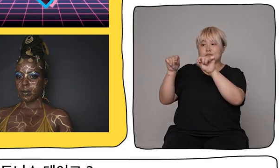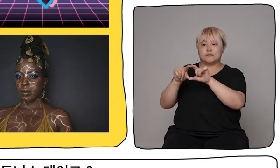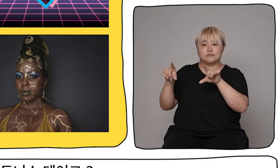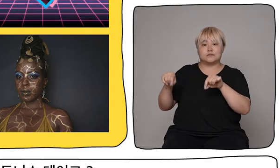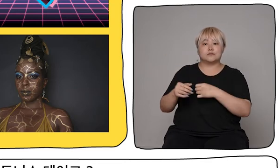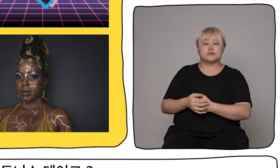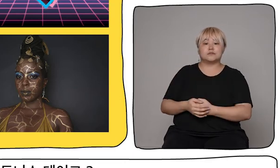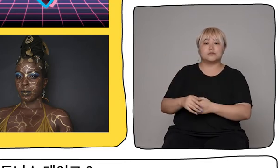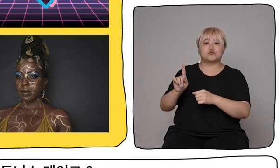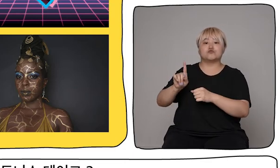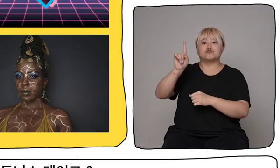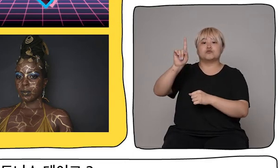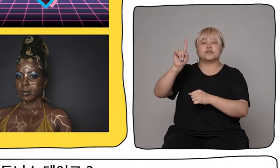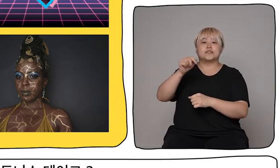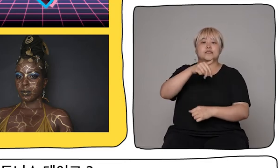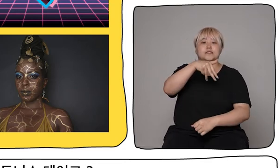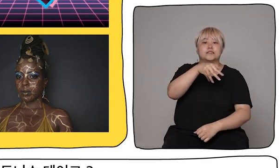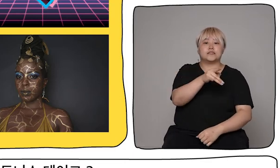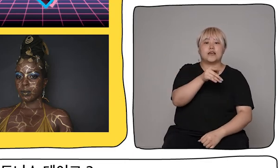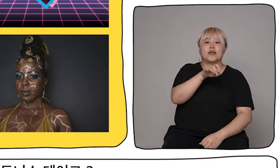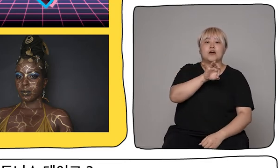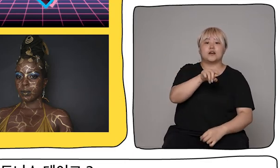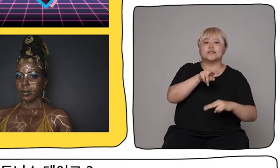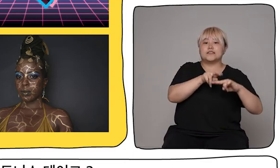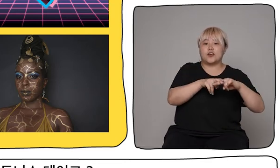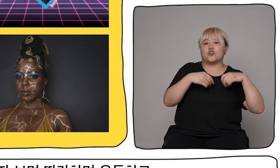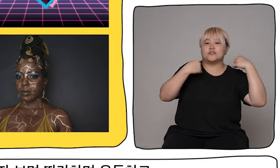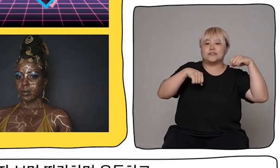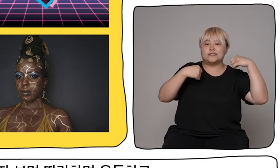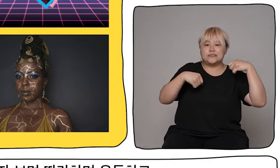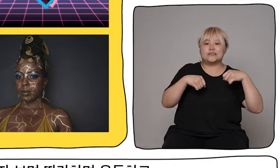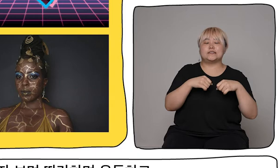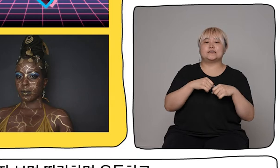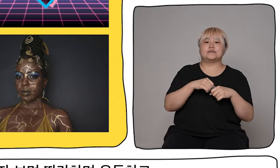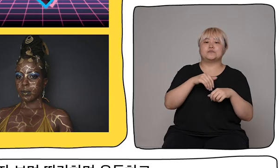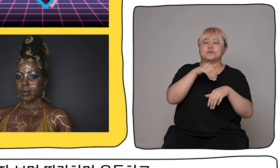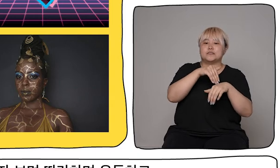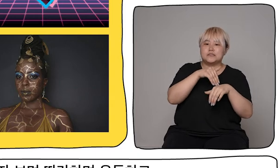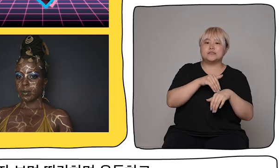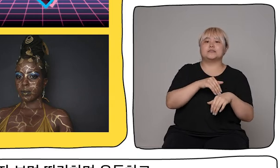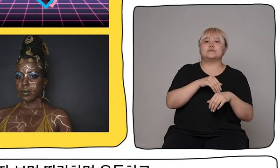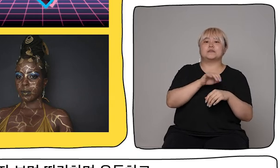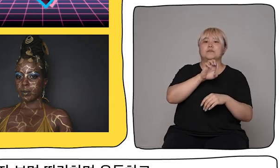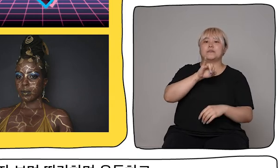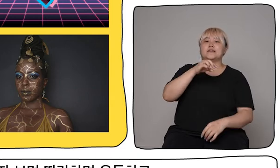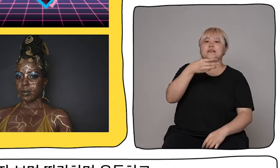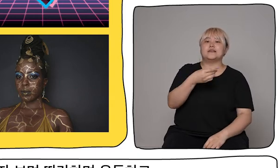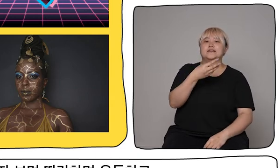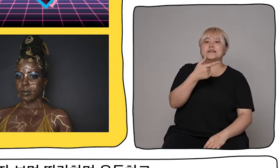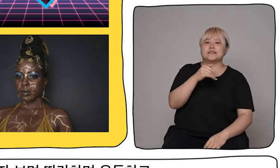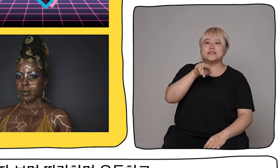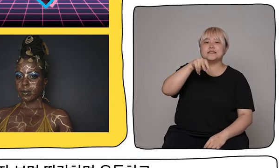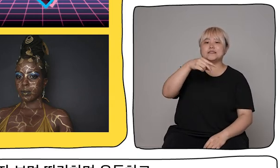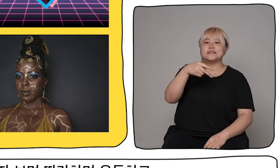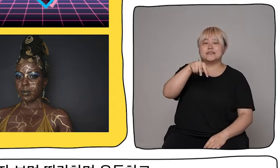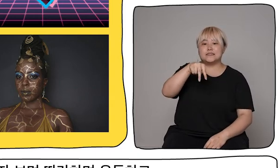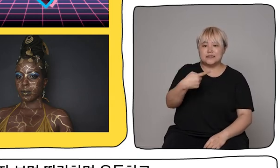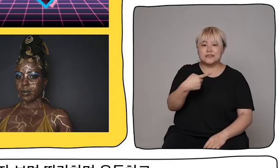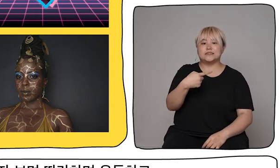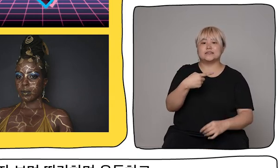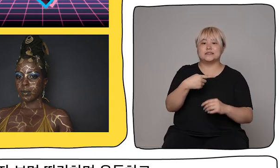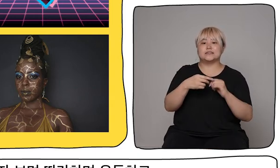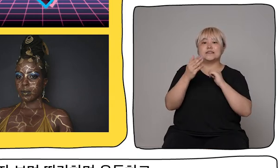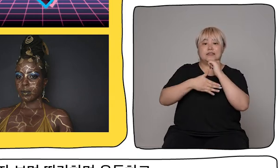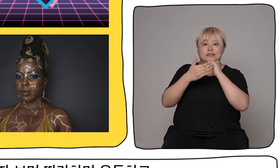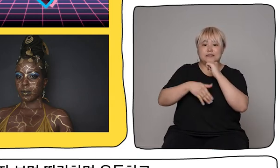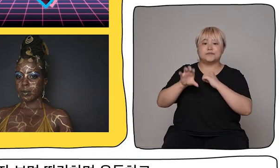for chair dancing fitness take two. In the 80s, there was a famous exercise tape where people